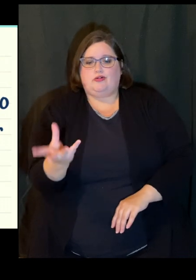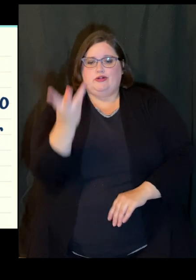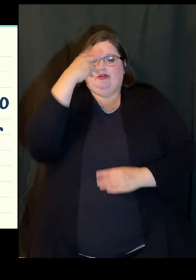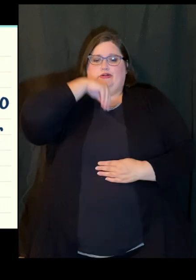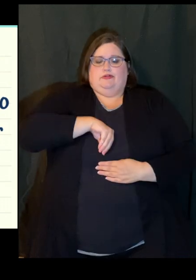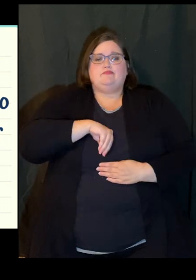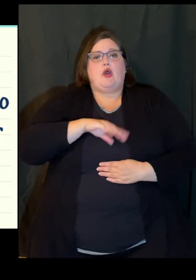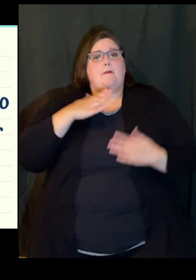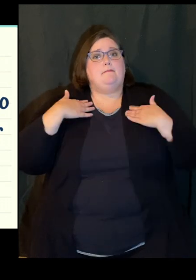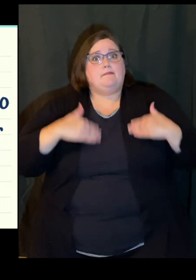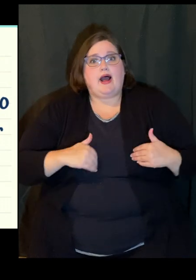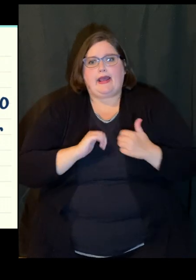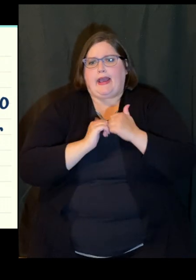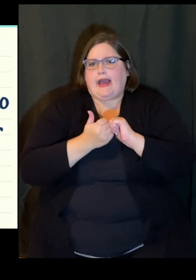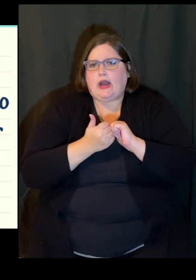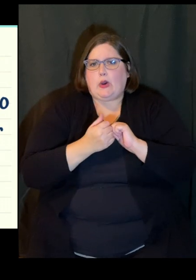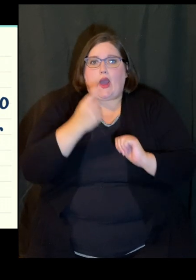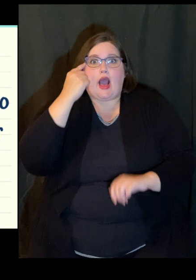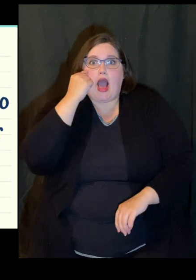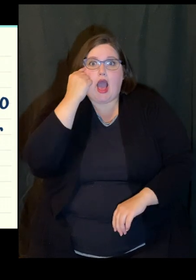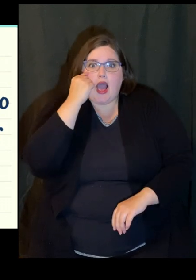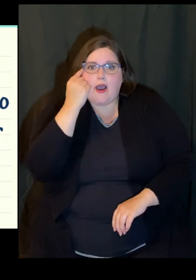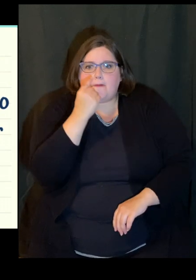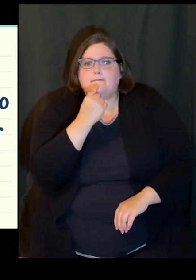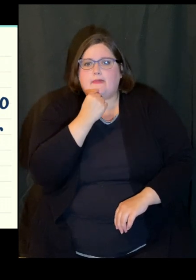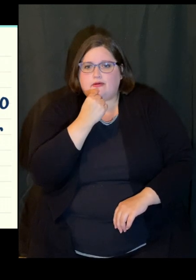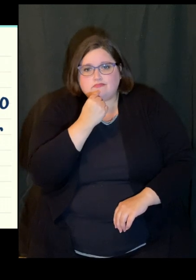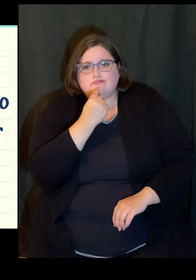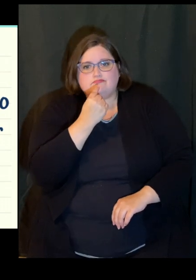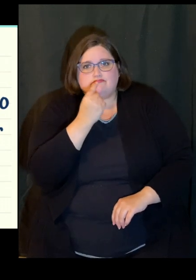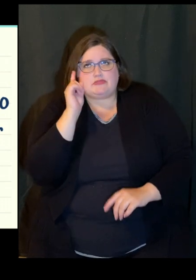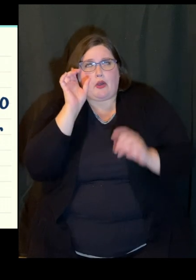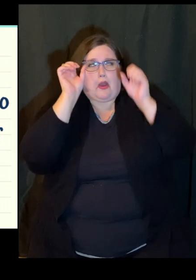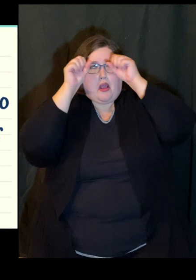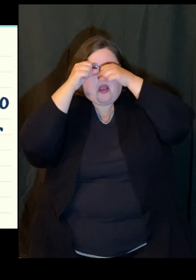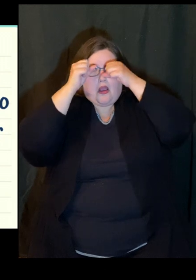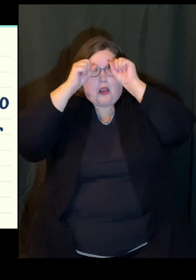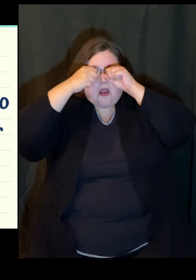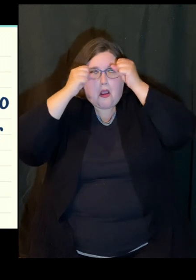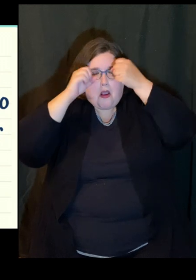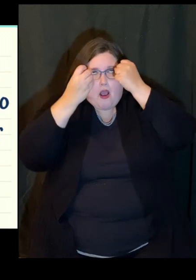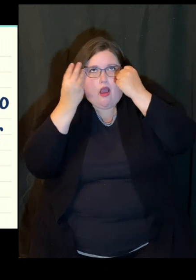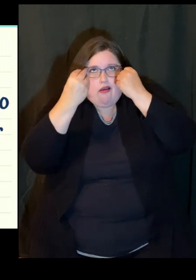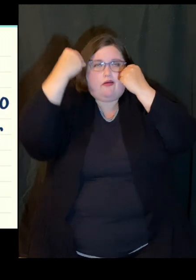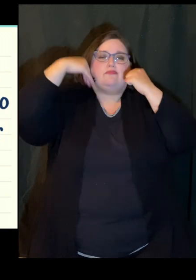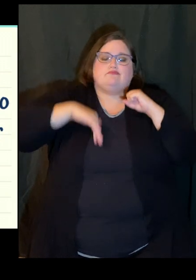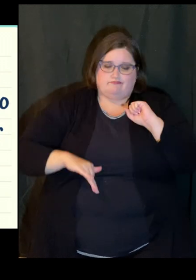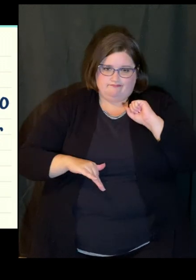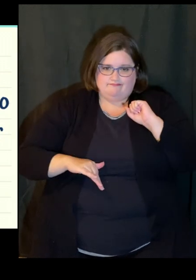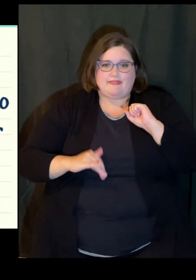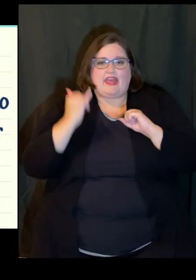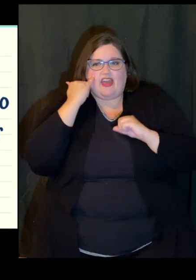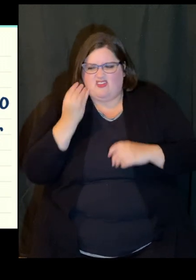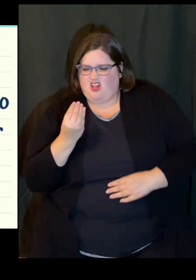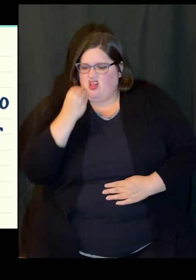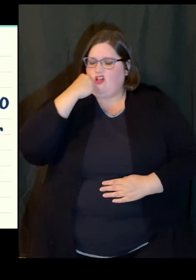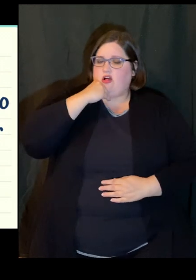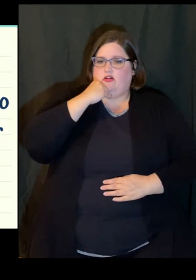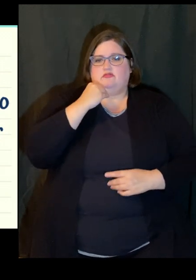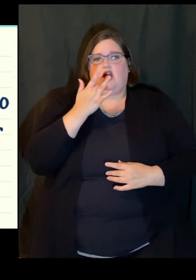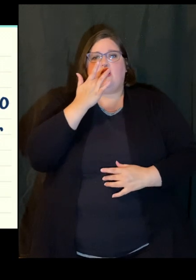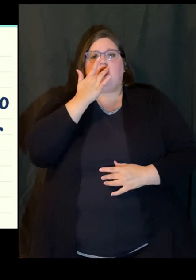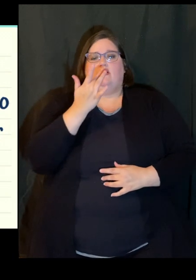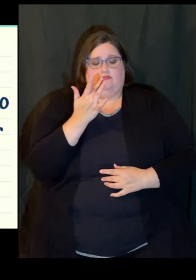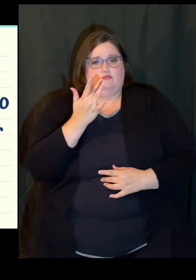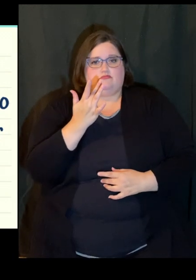or through your mouth. If there are germs on your hands, then you can spread them to other people. But if you